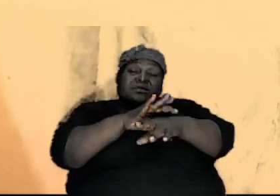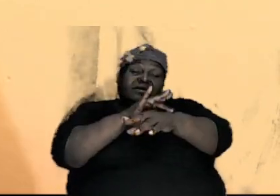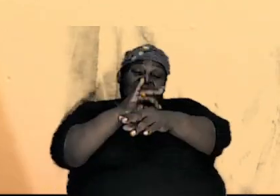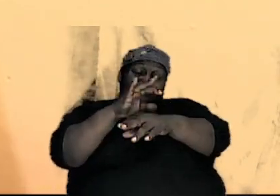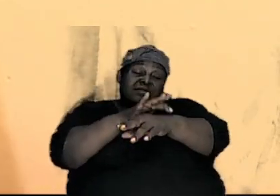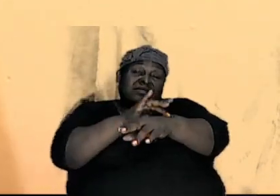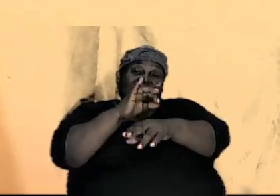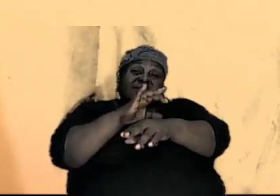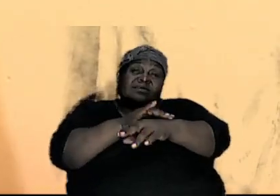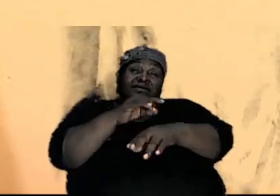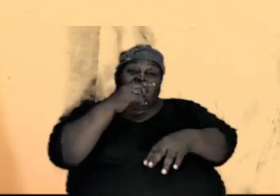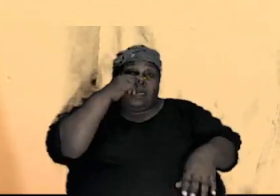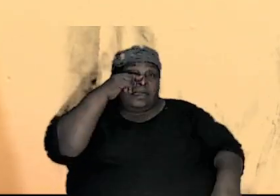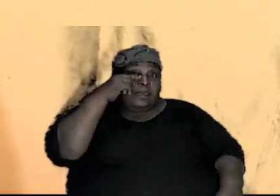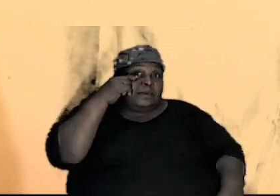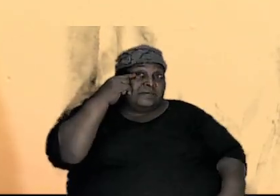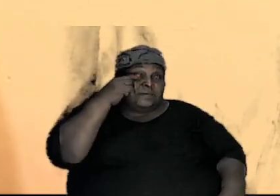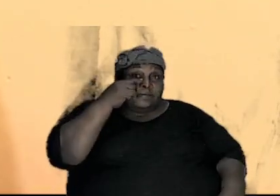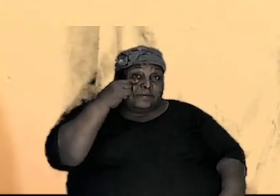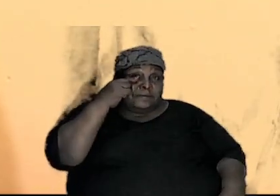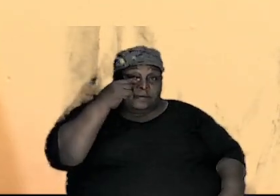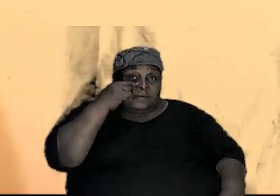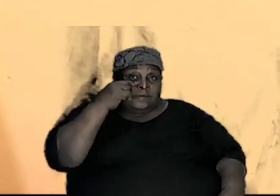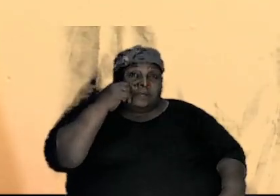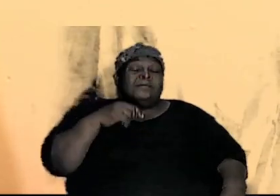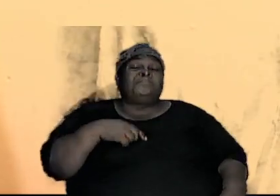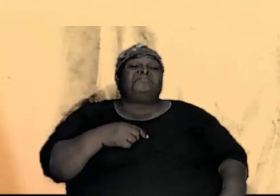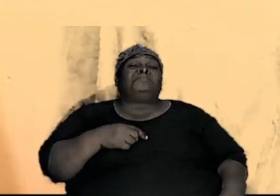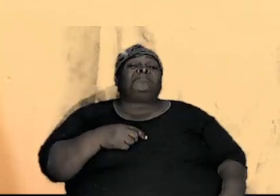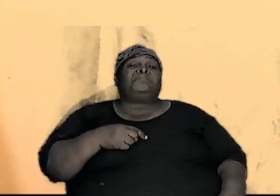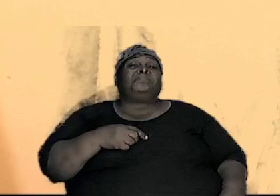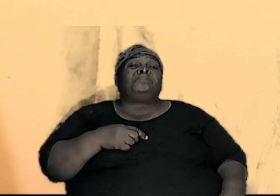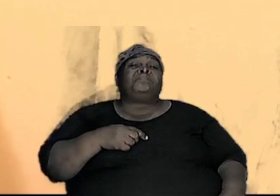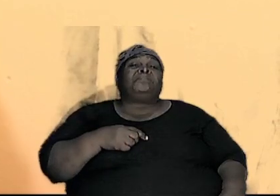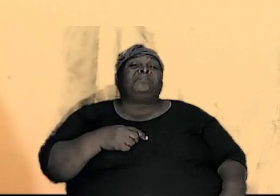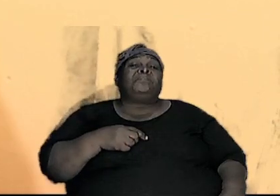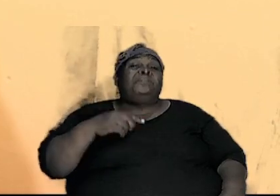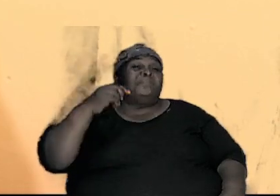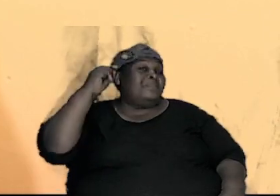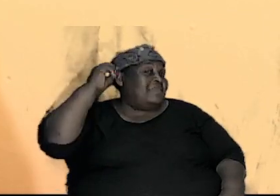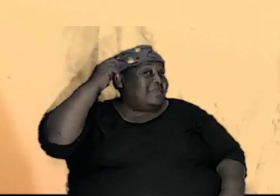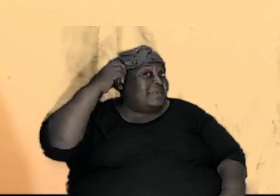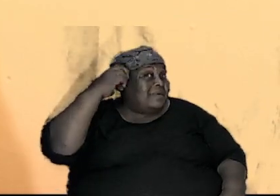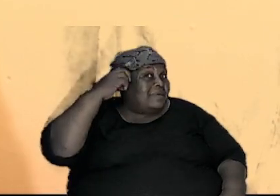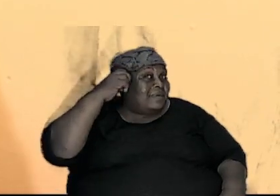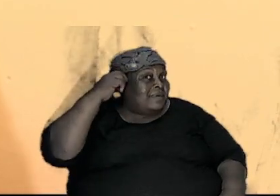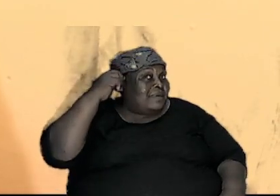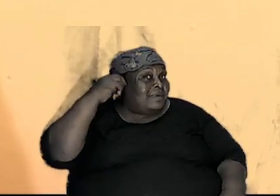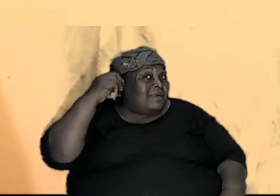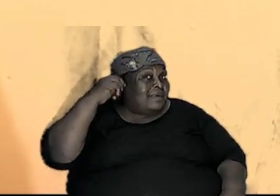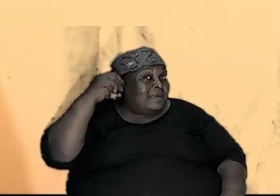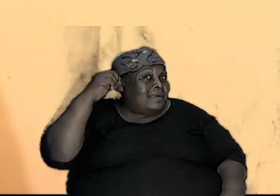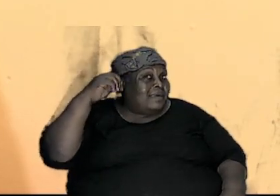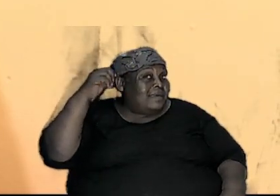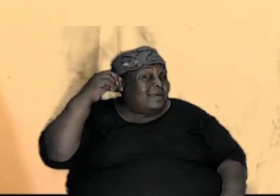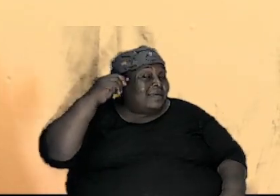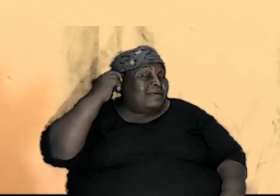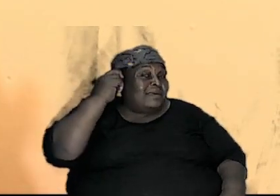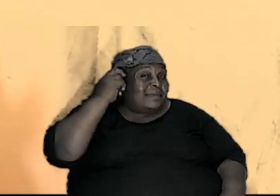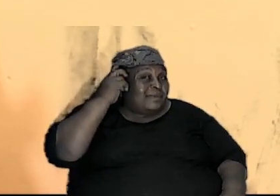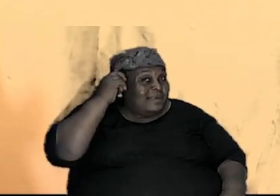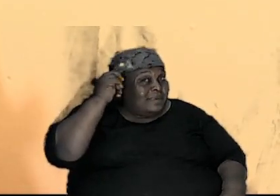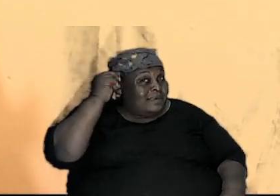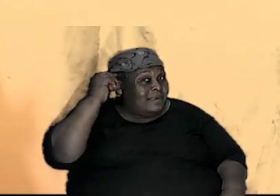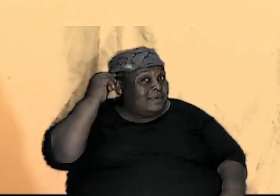terms of our eyes in terms of our hair because his hair is